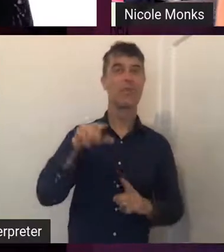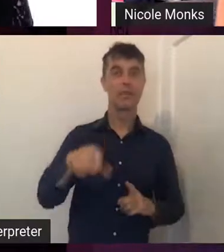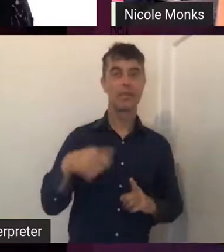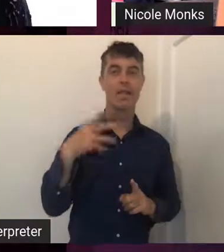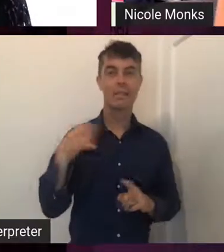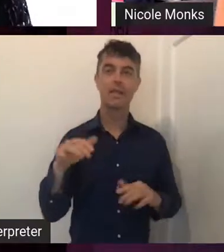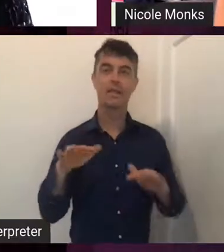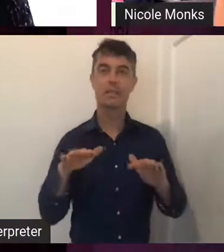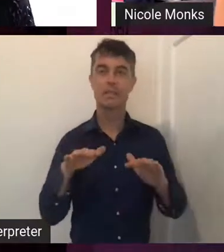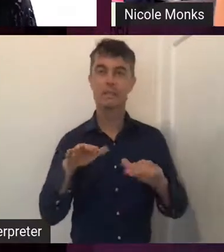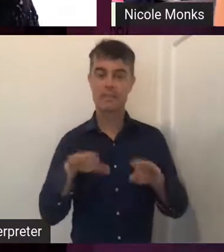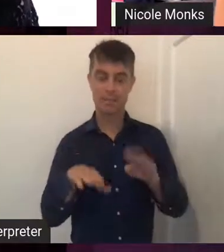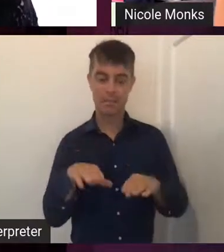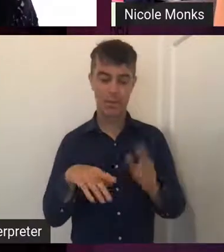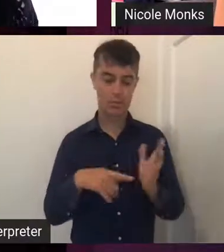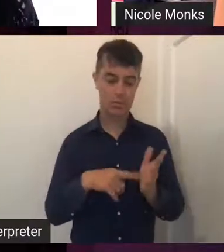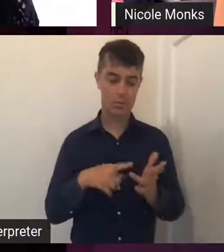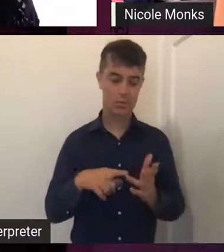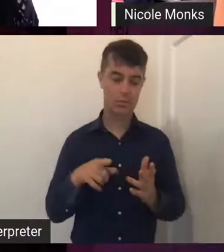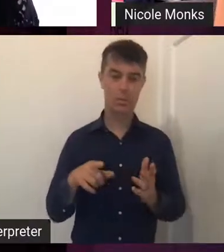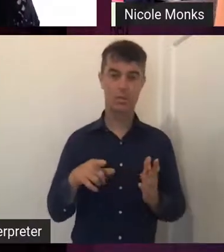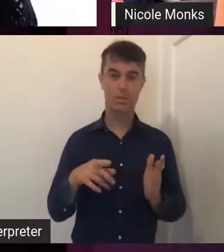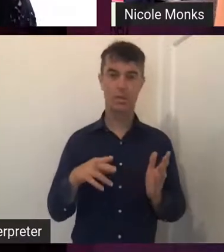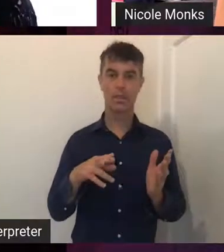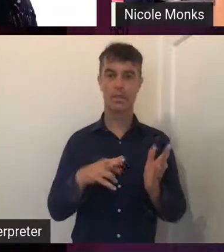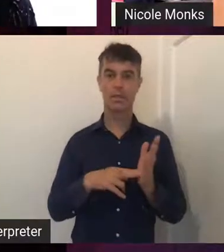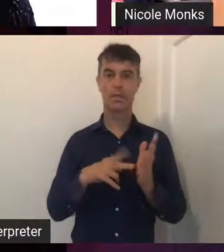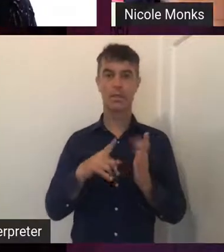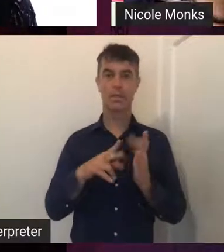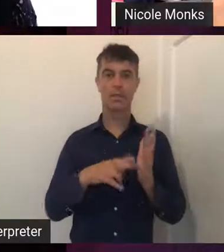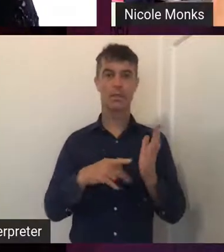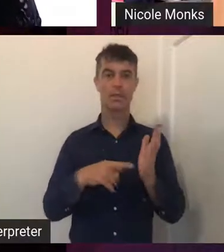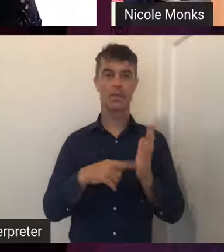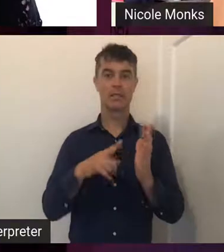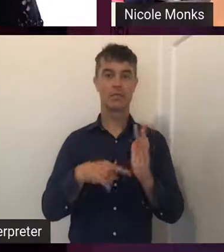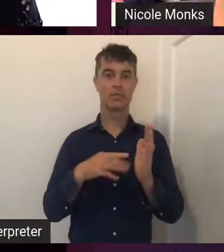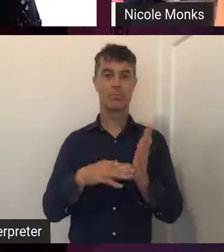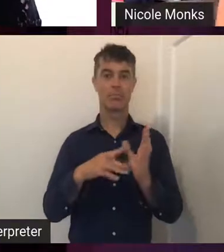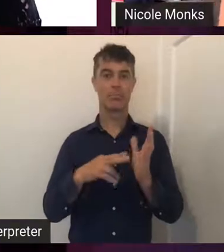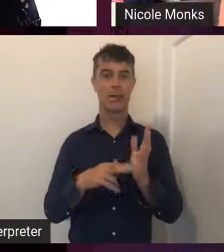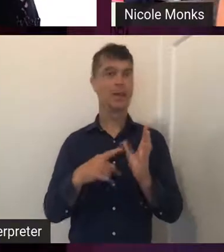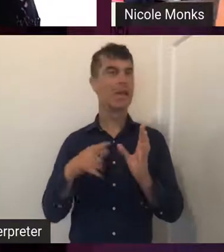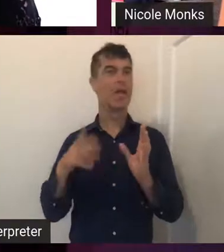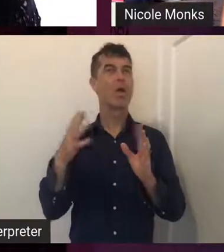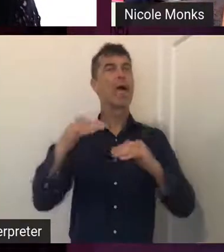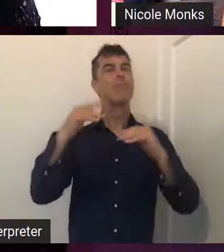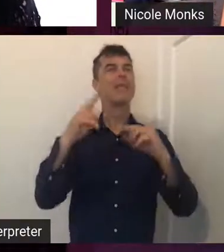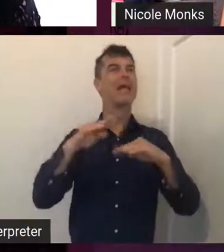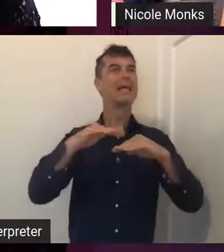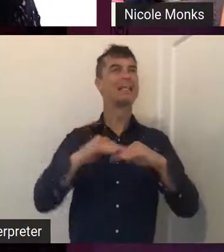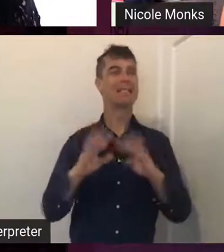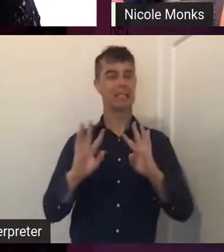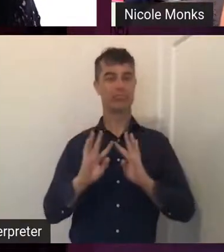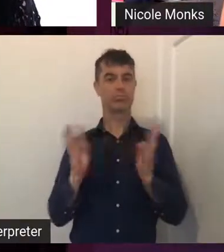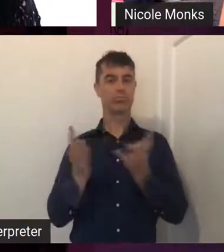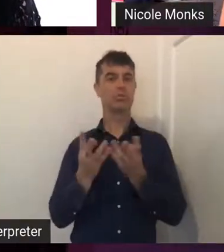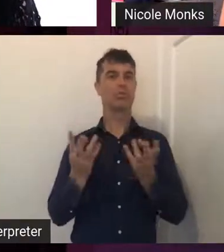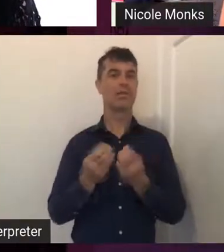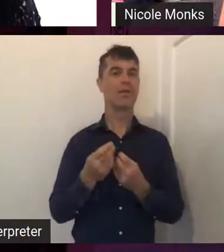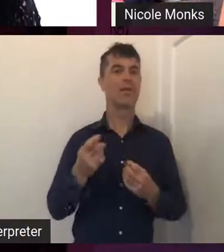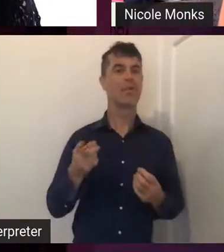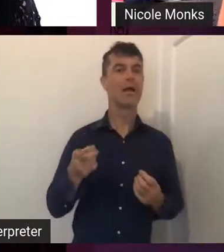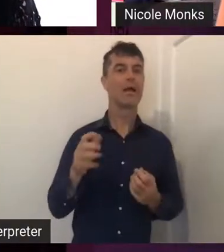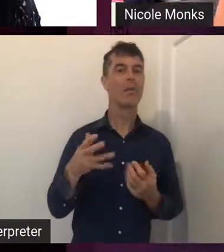similarities to Ninjmana, the sitting together. But, yeah, I think this one was